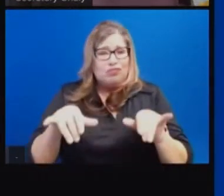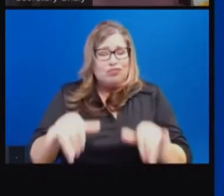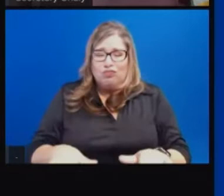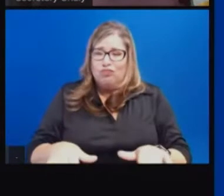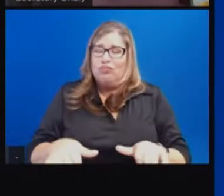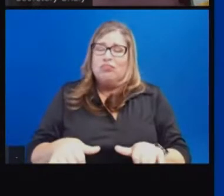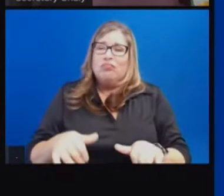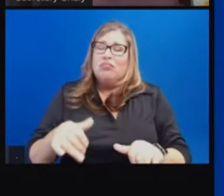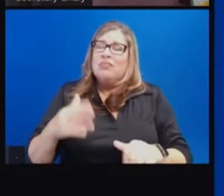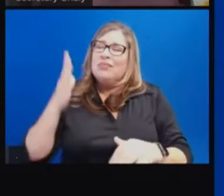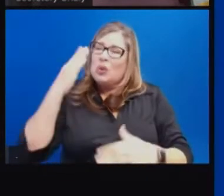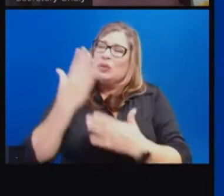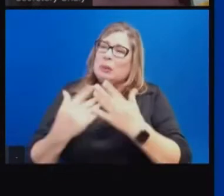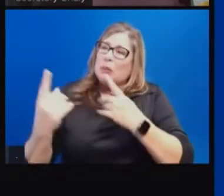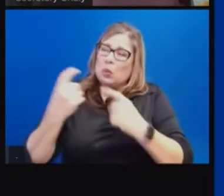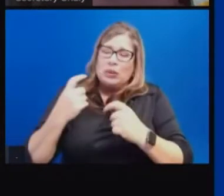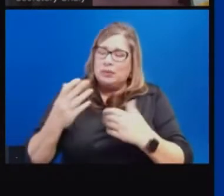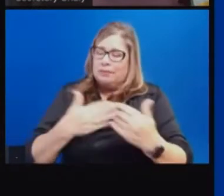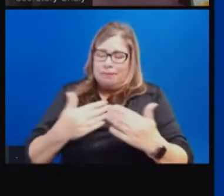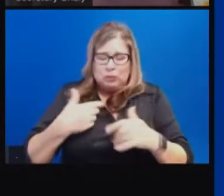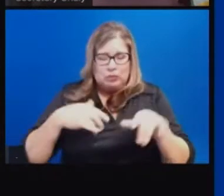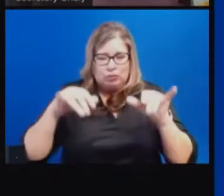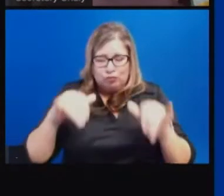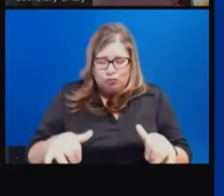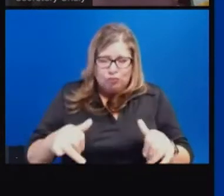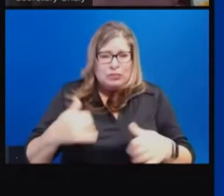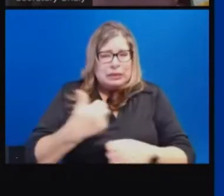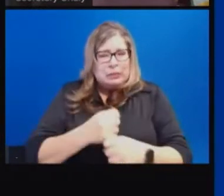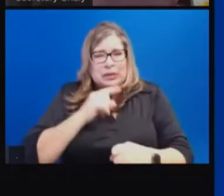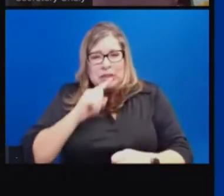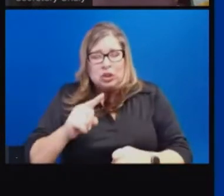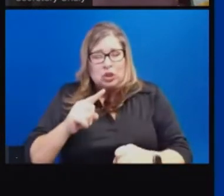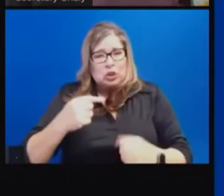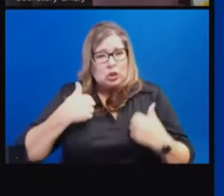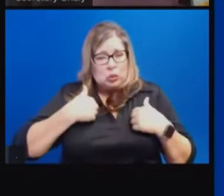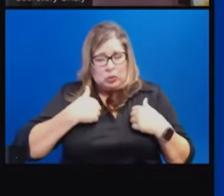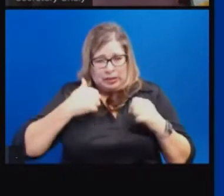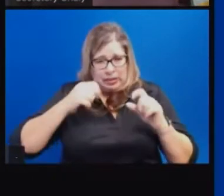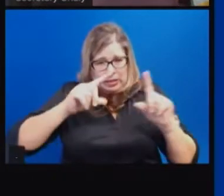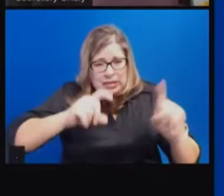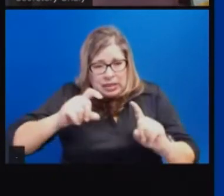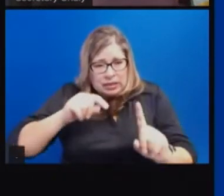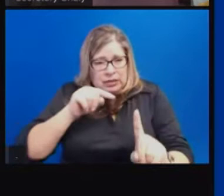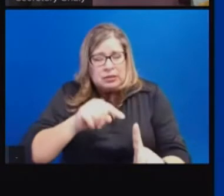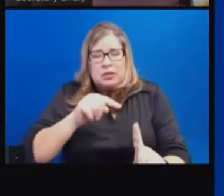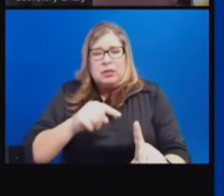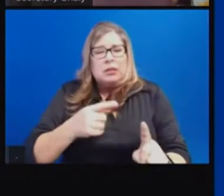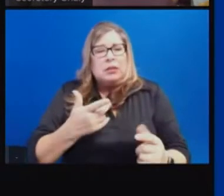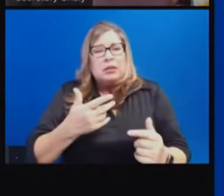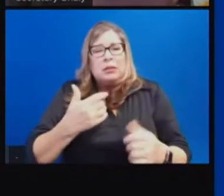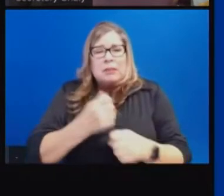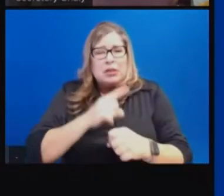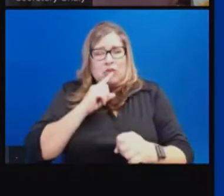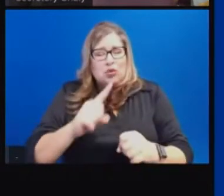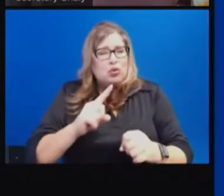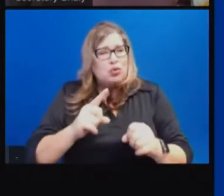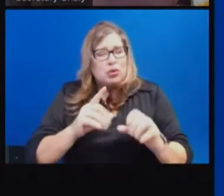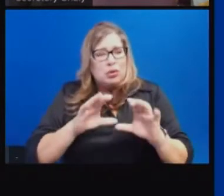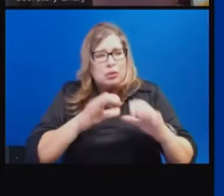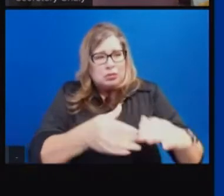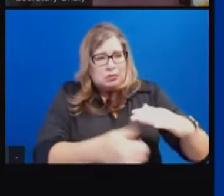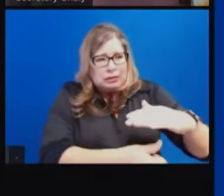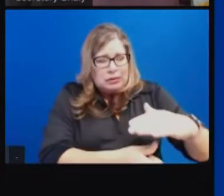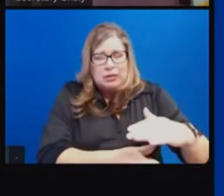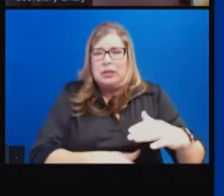and tried to build up testing and contact tracing and isolation and quarantine efforts focused on so many